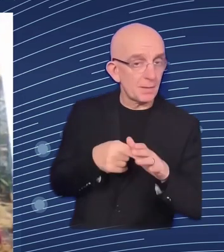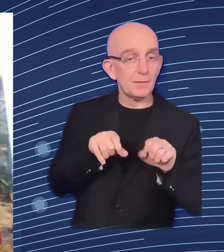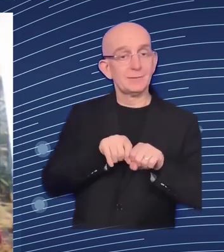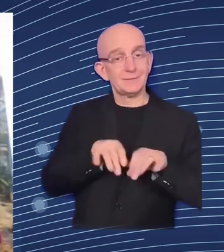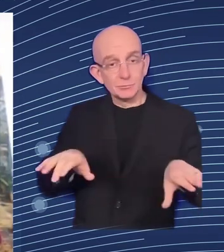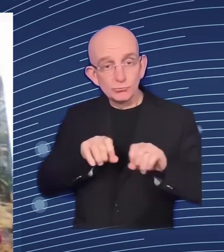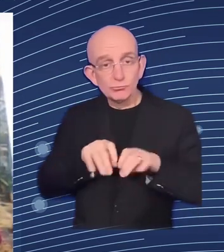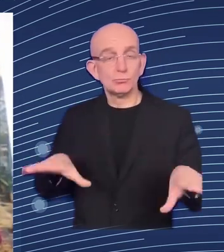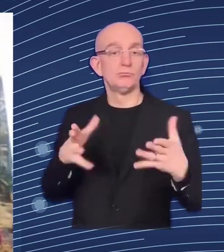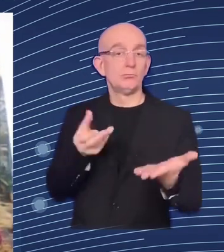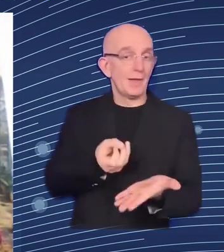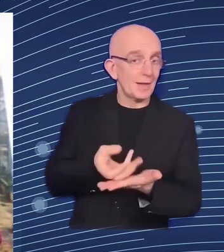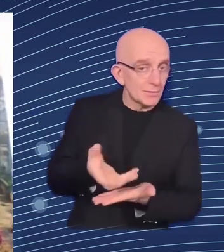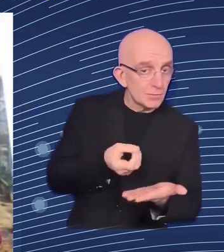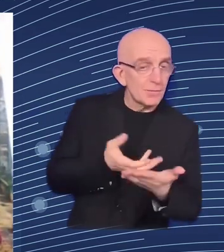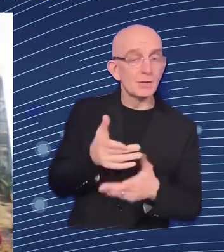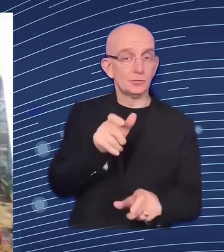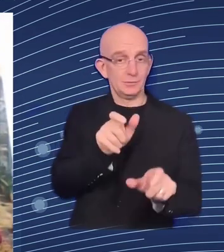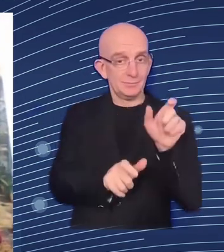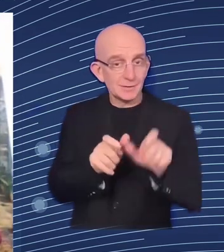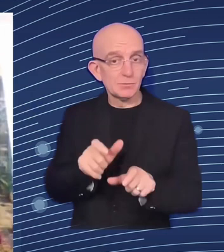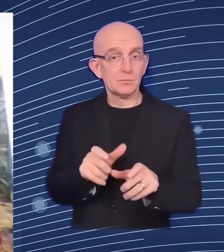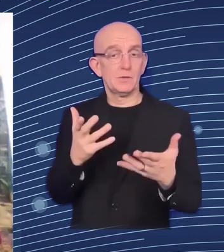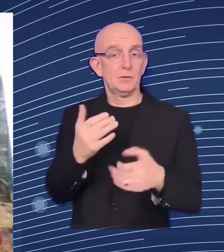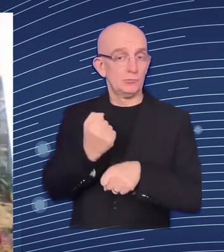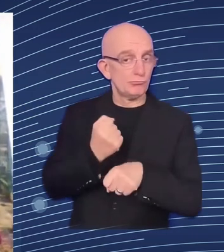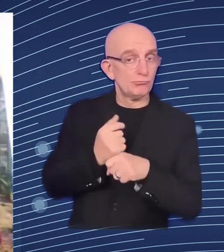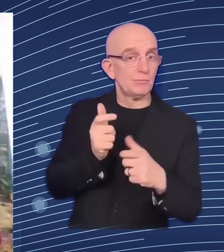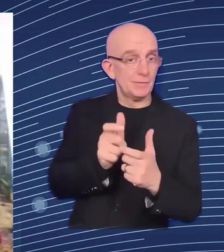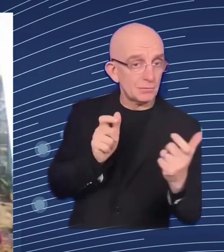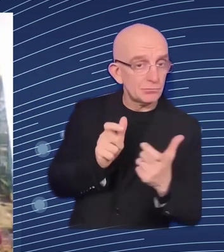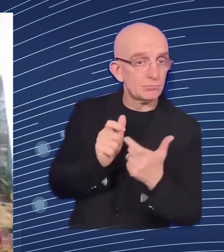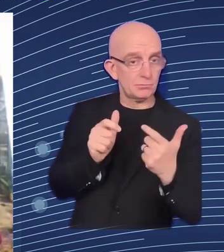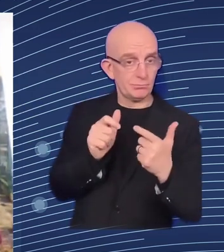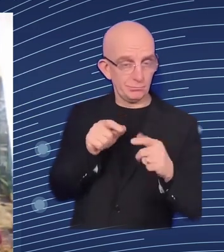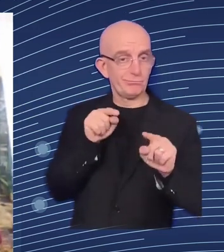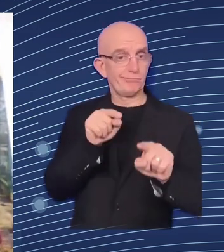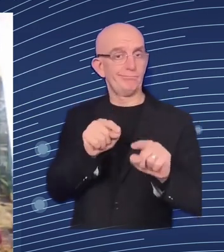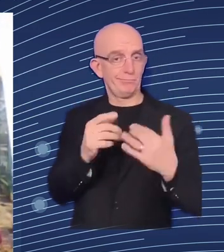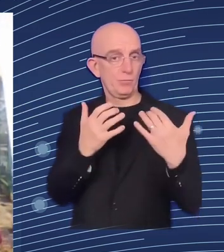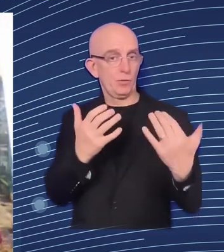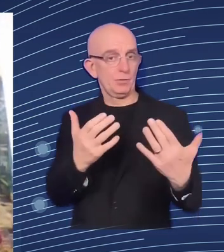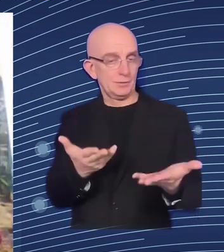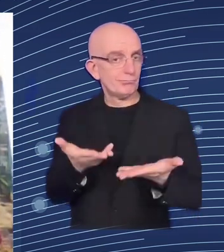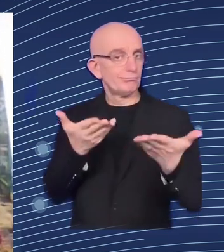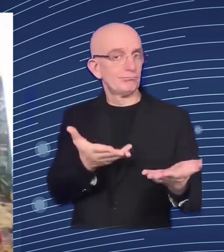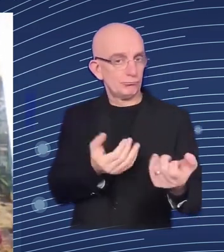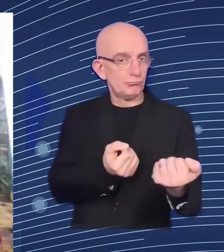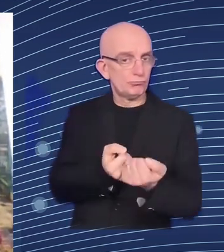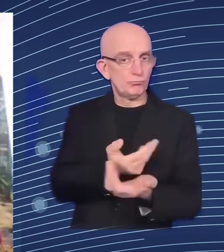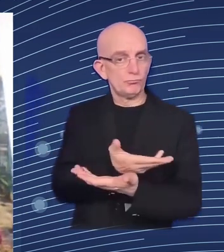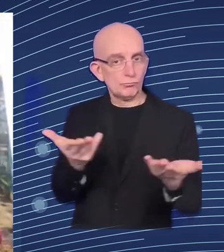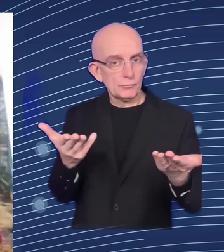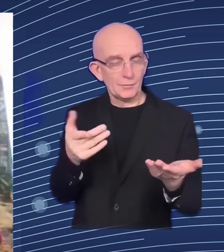for specific private initiatives from the state budget or the budget of international partners under the conditions of a